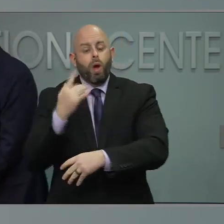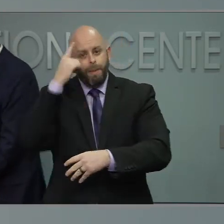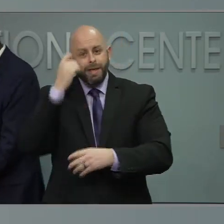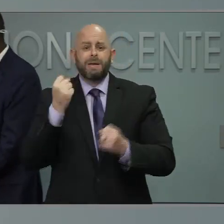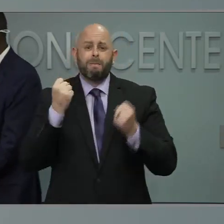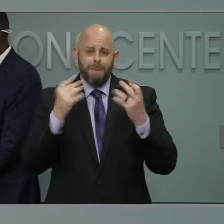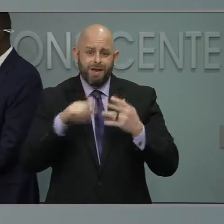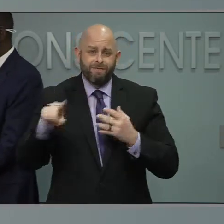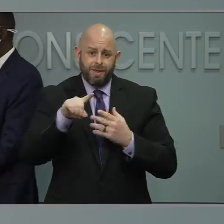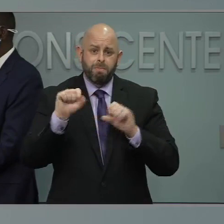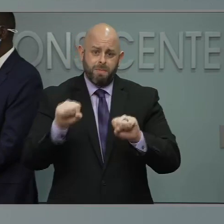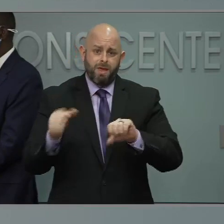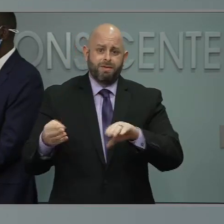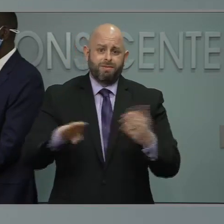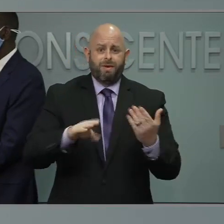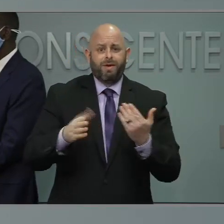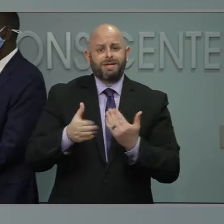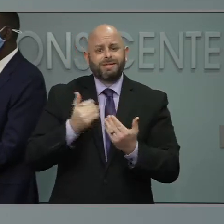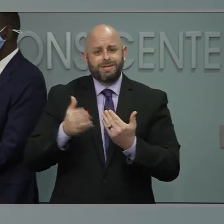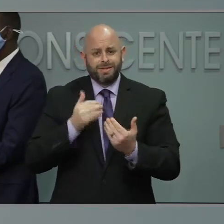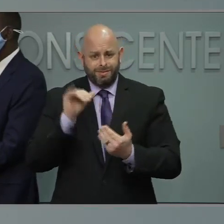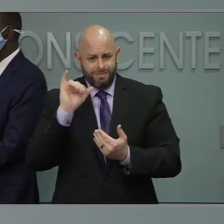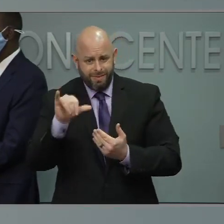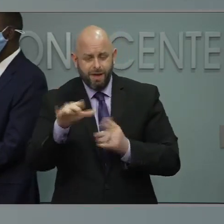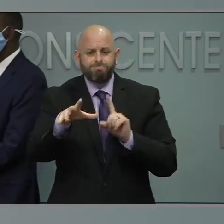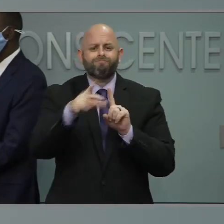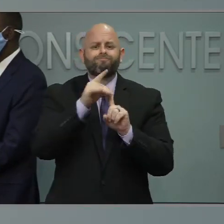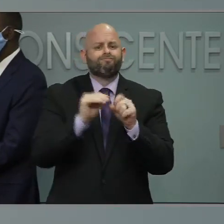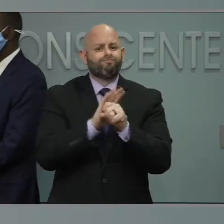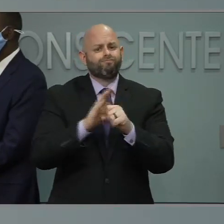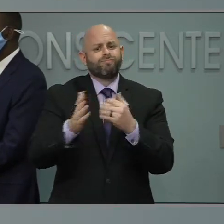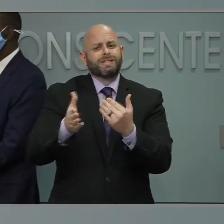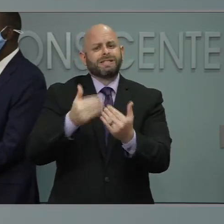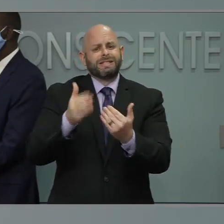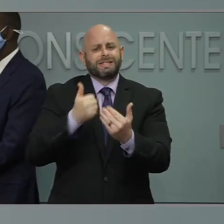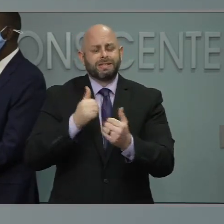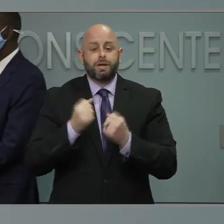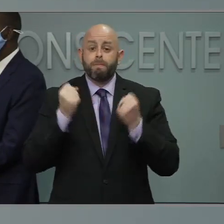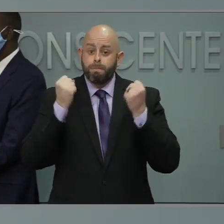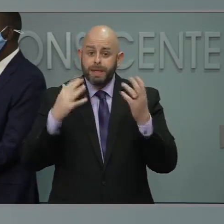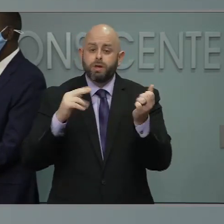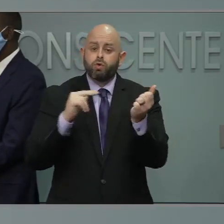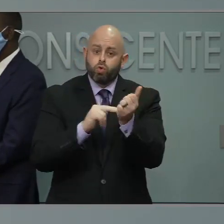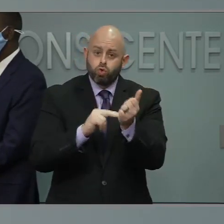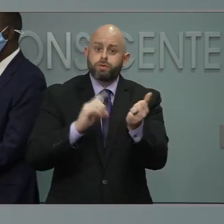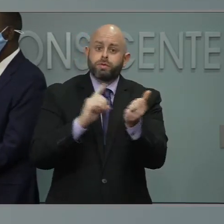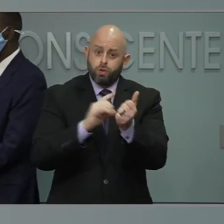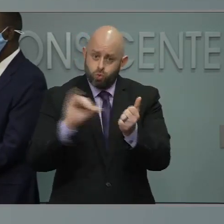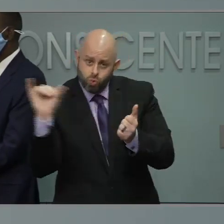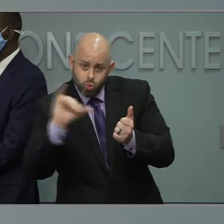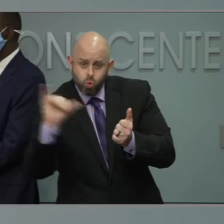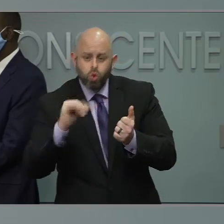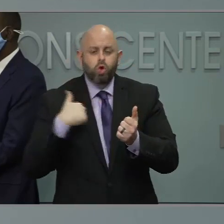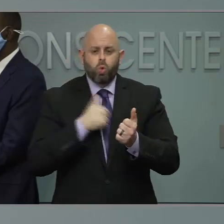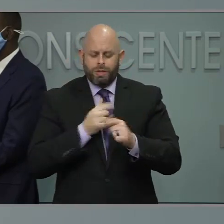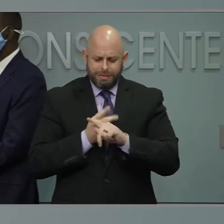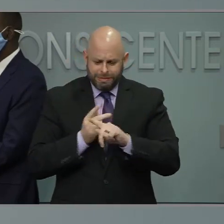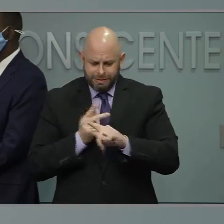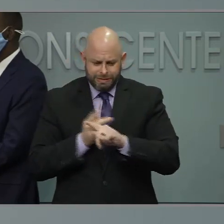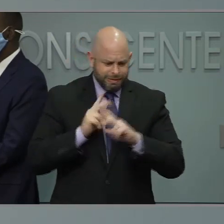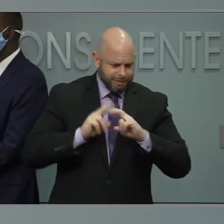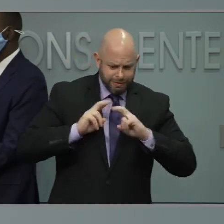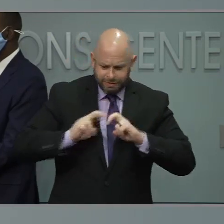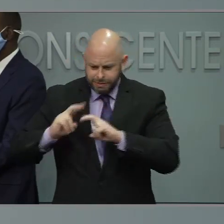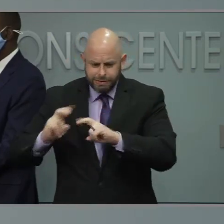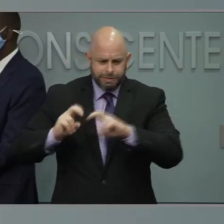rate. We have a lot of essential workers that are very important. And right now the team is working through that process